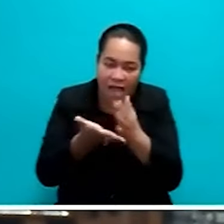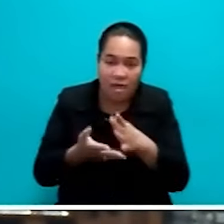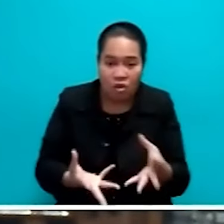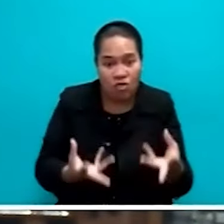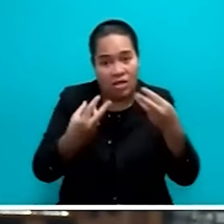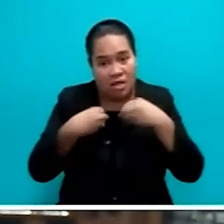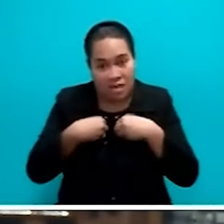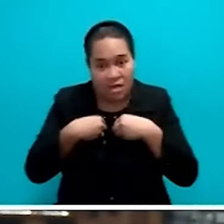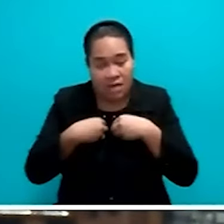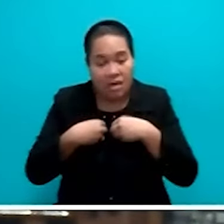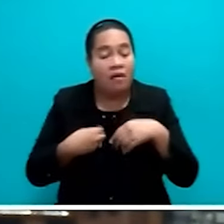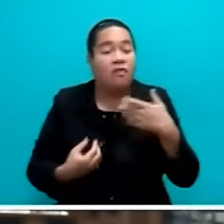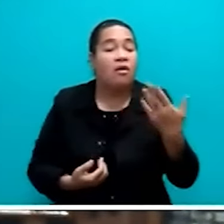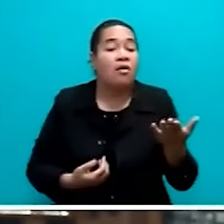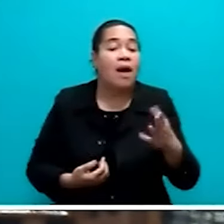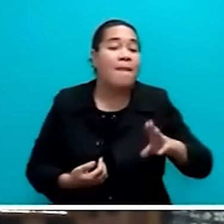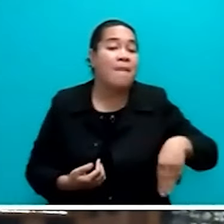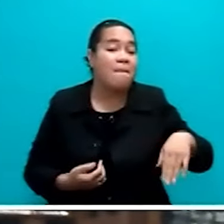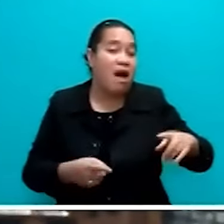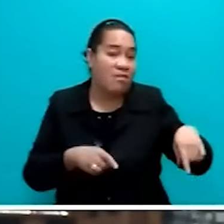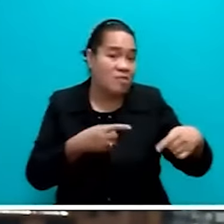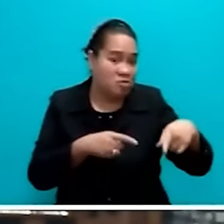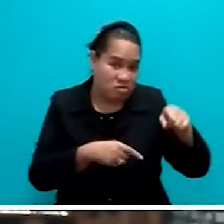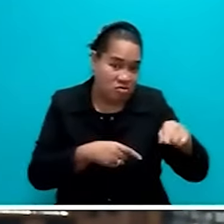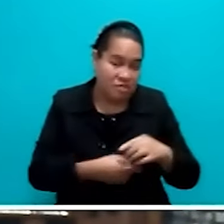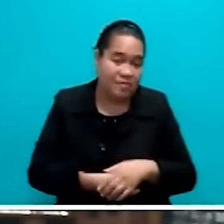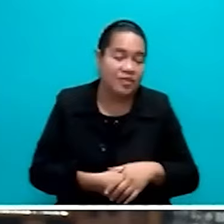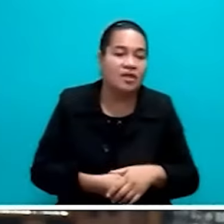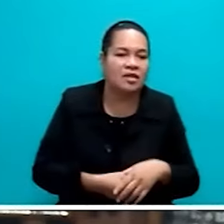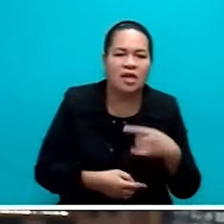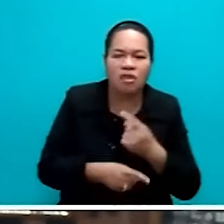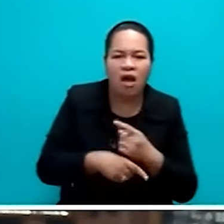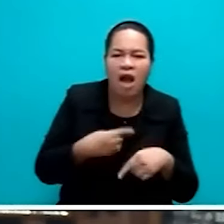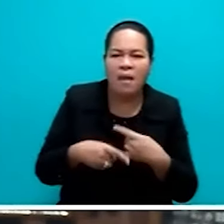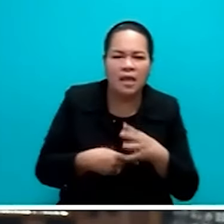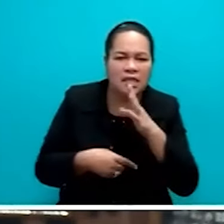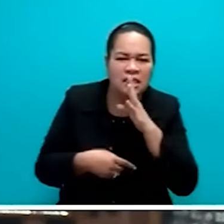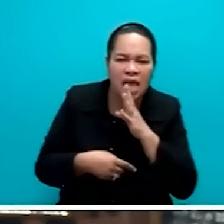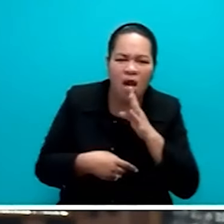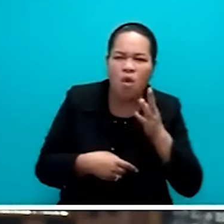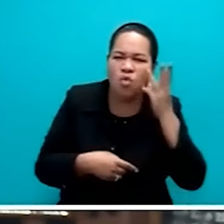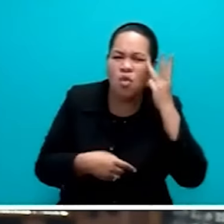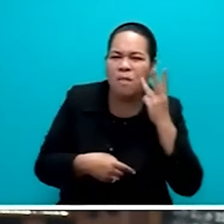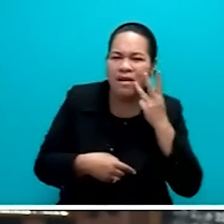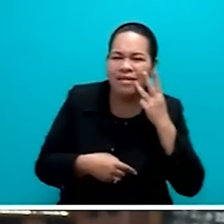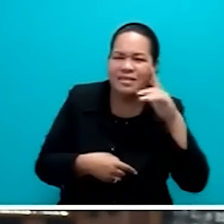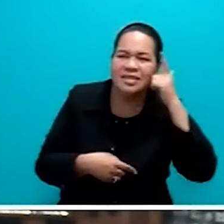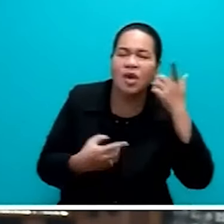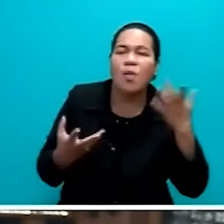a request from the Honourable Member of the Opposition about the plight of a lady teacher in the West.